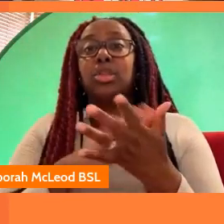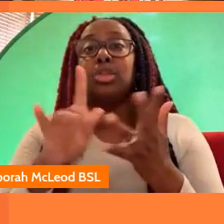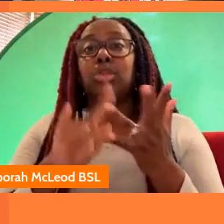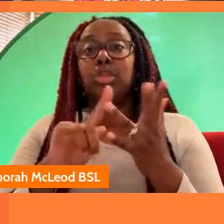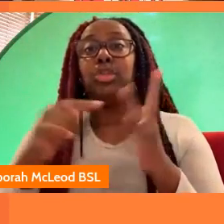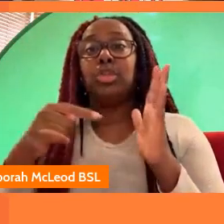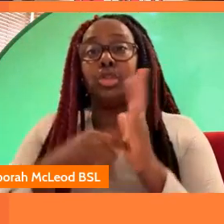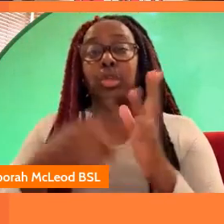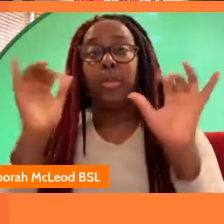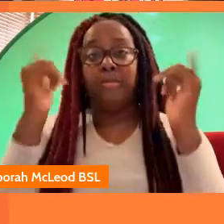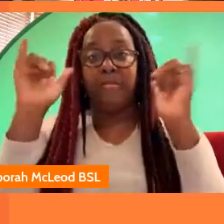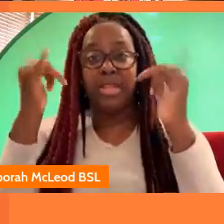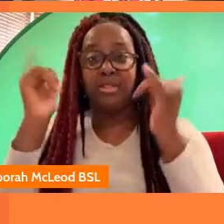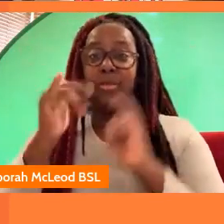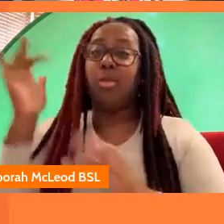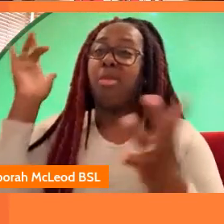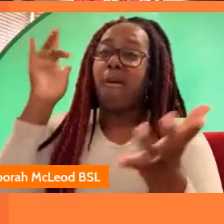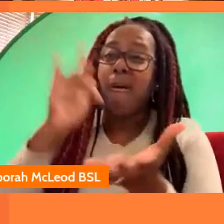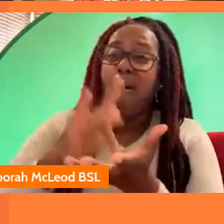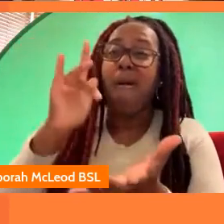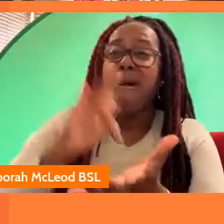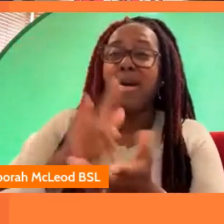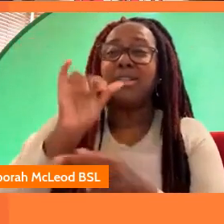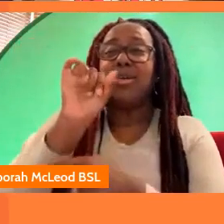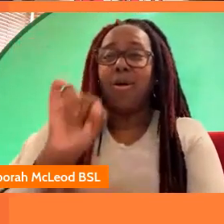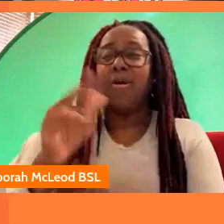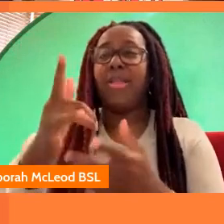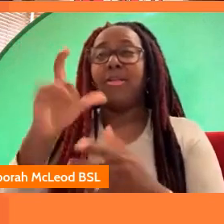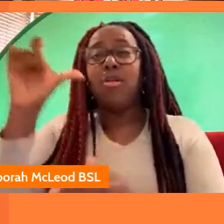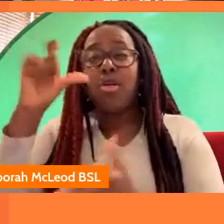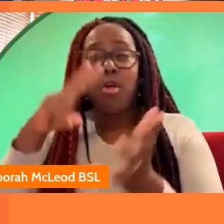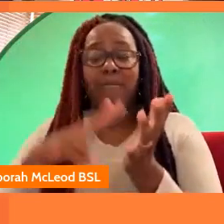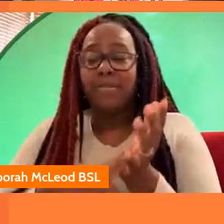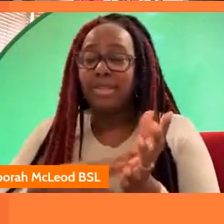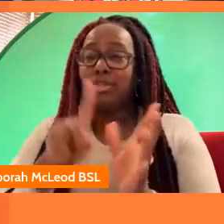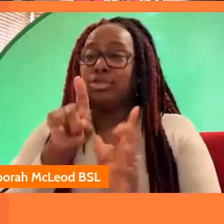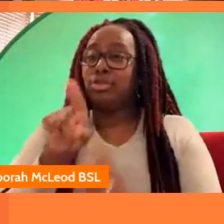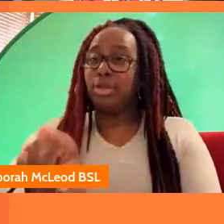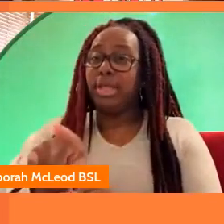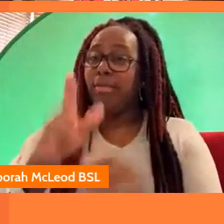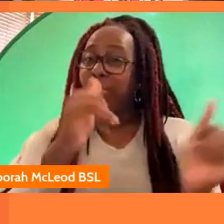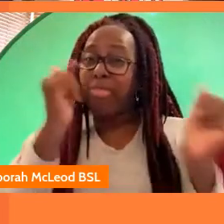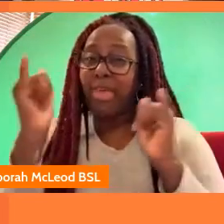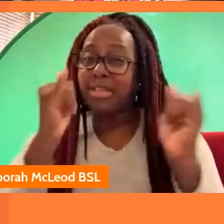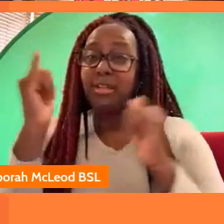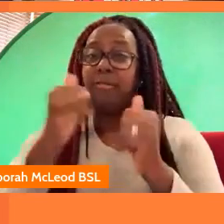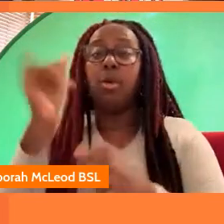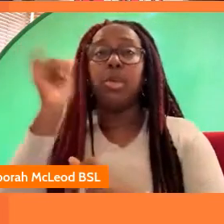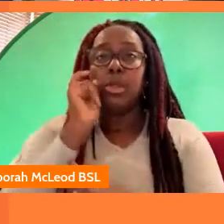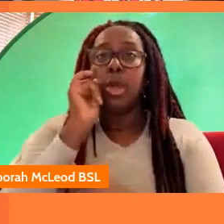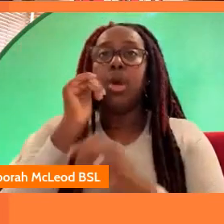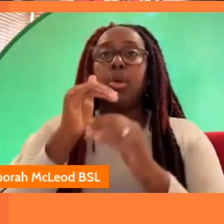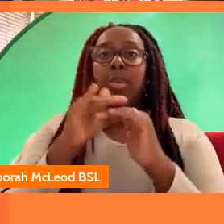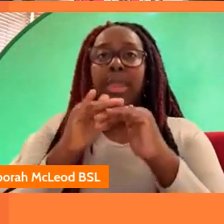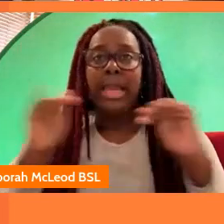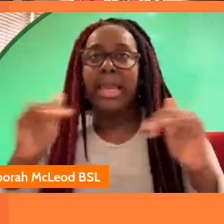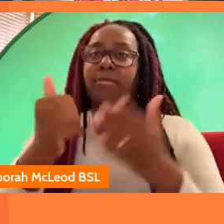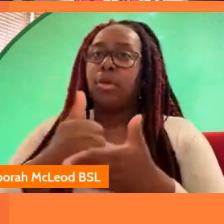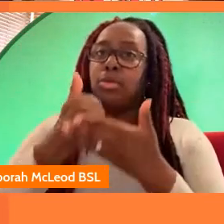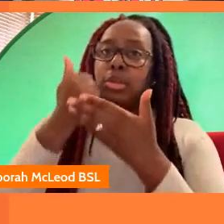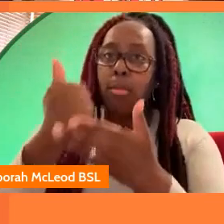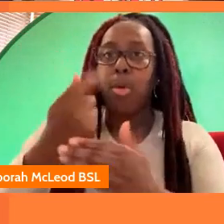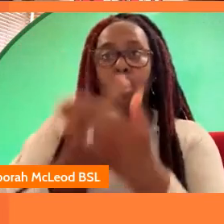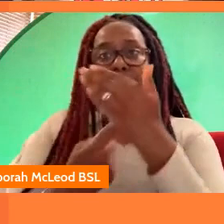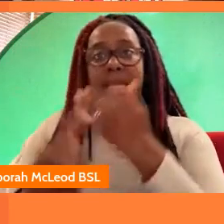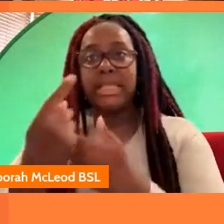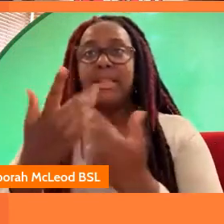you know right in the heart of that cultural ecology in coventry we knew what level of support and mentoring individual artists